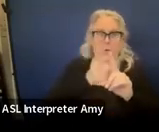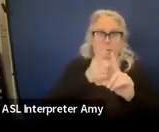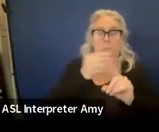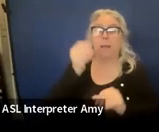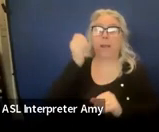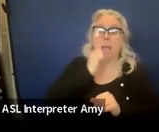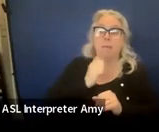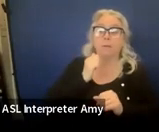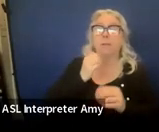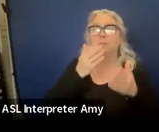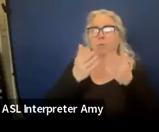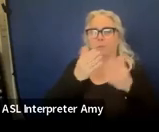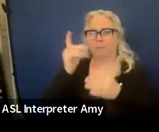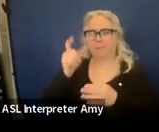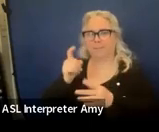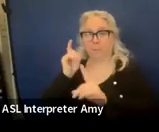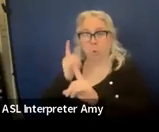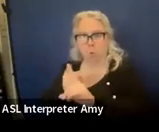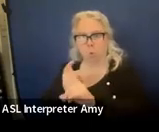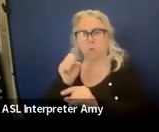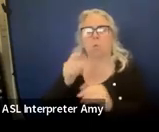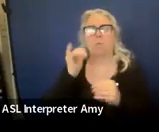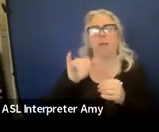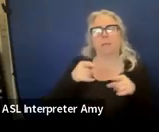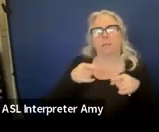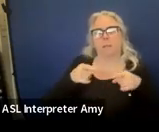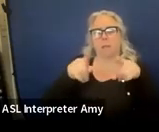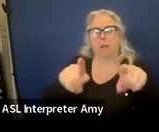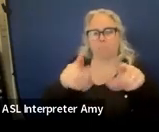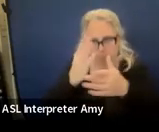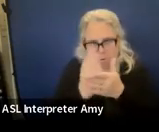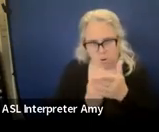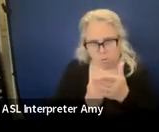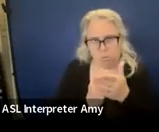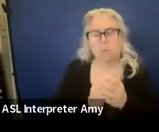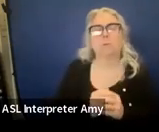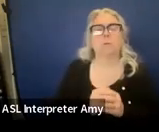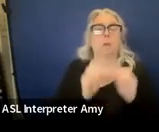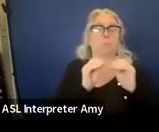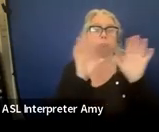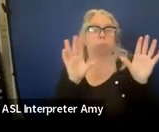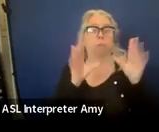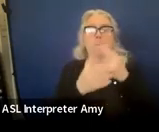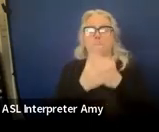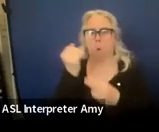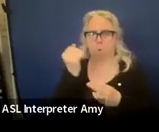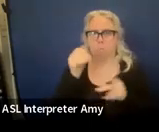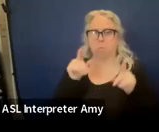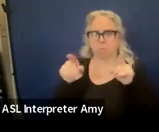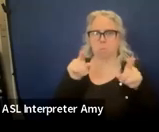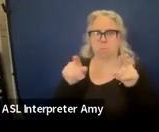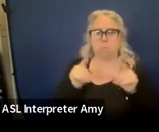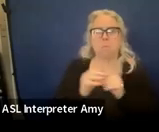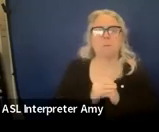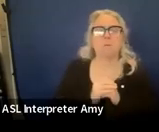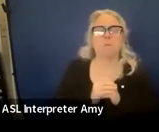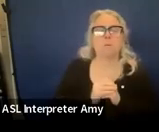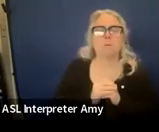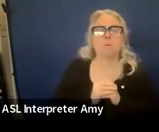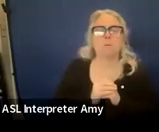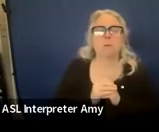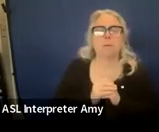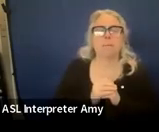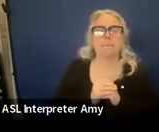service. That's that alignment piece. So you can see here, it needs to go both ways. So we have